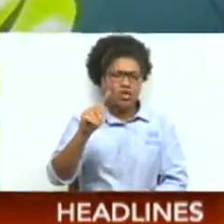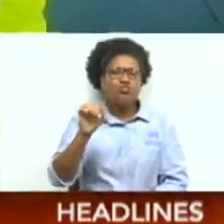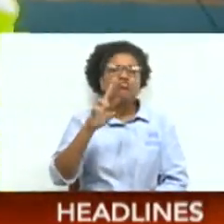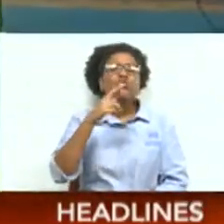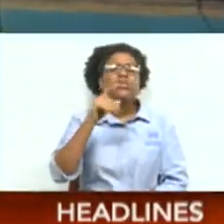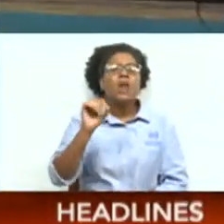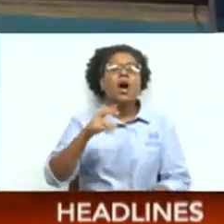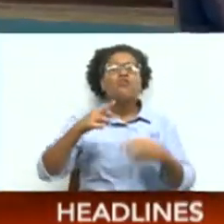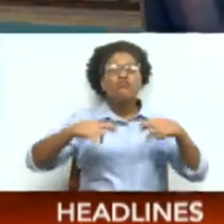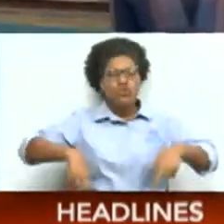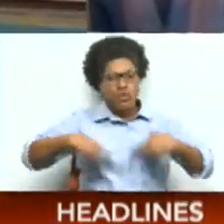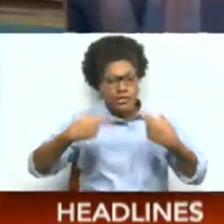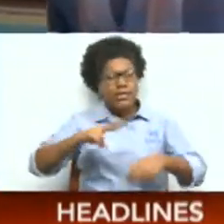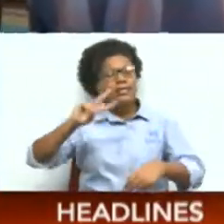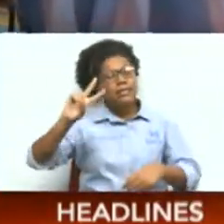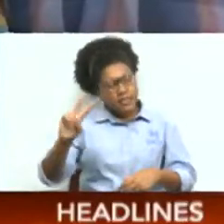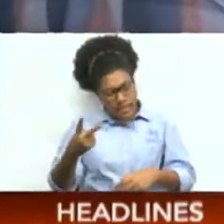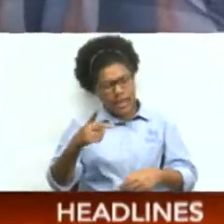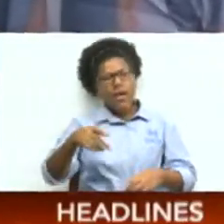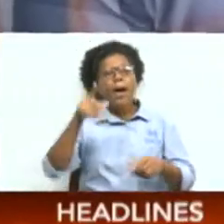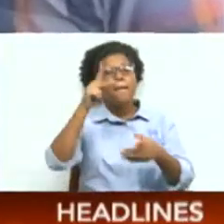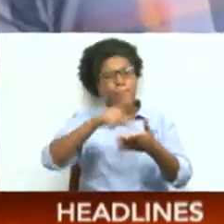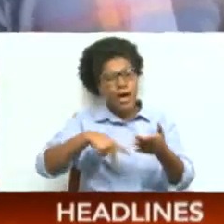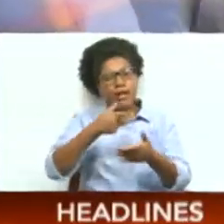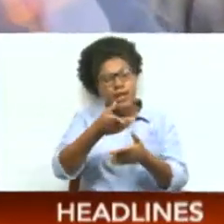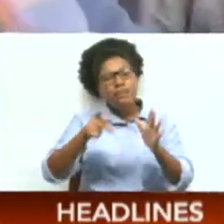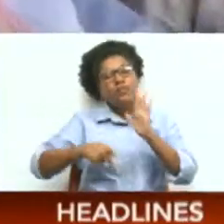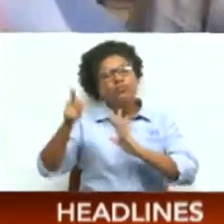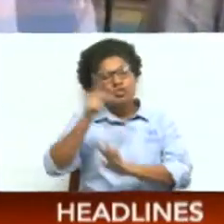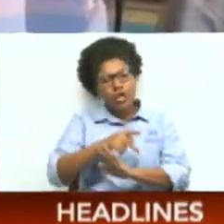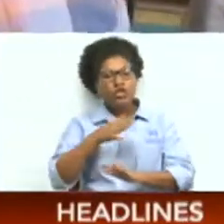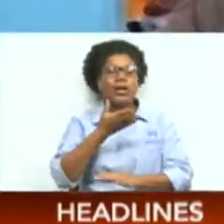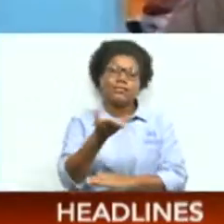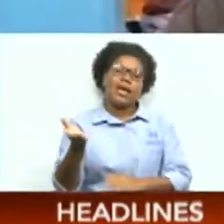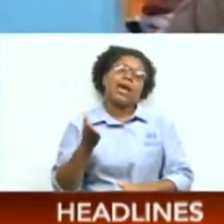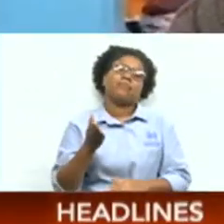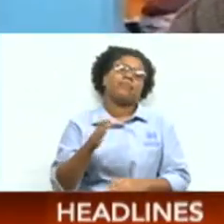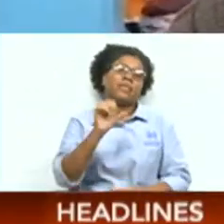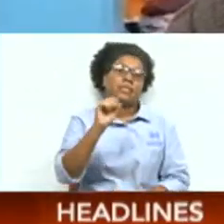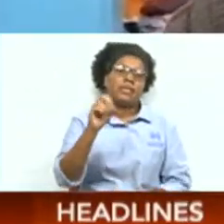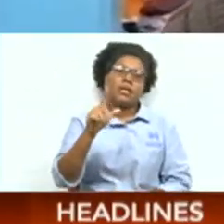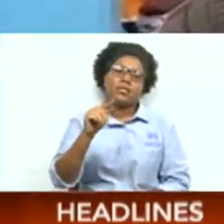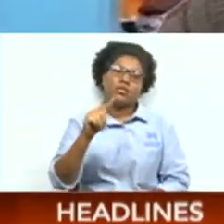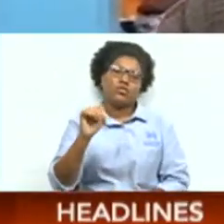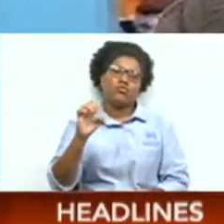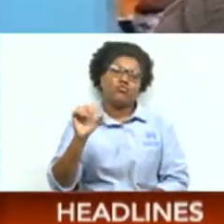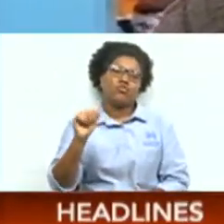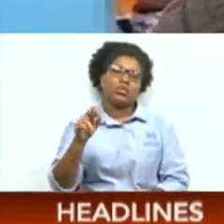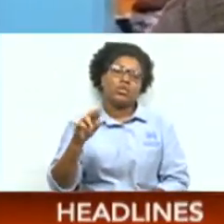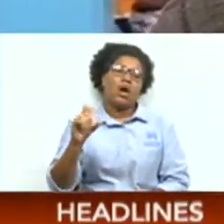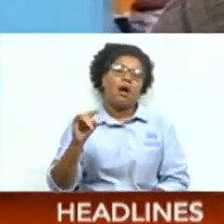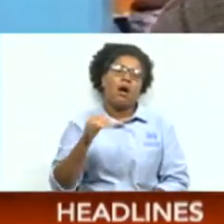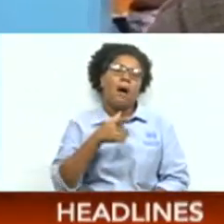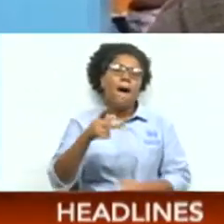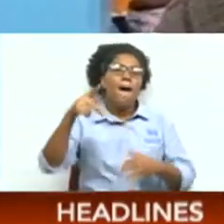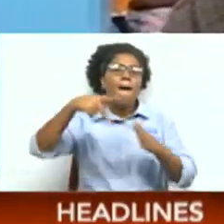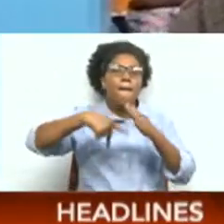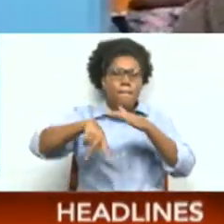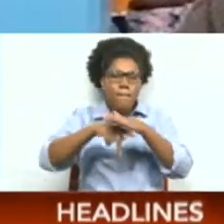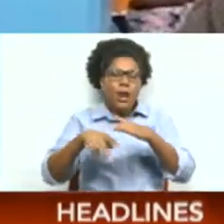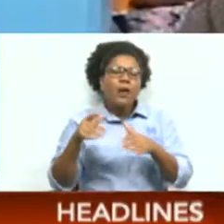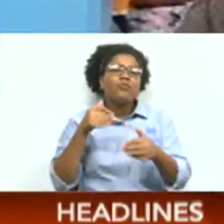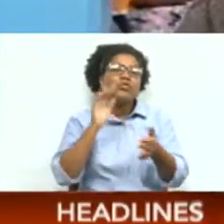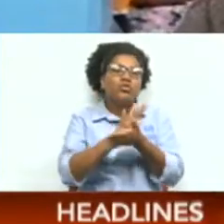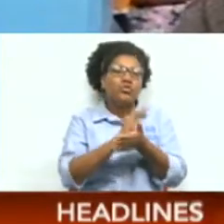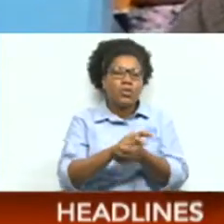of the church initiative, which took place at the Santa Rosa Government Primary School. One of the things that I've observed, because this